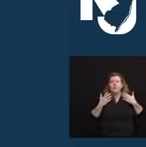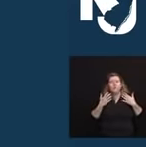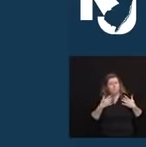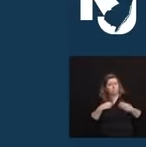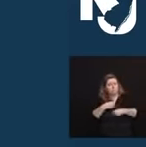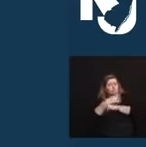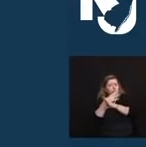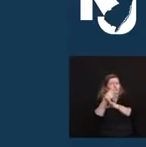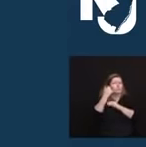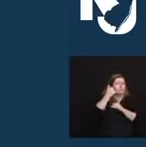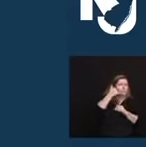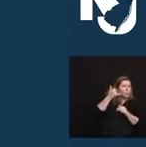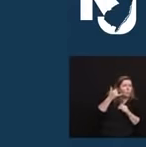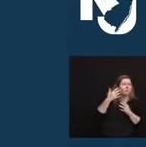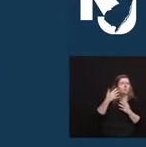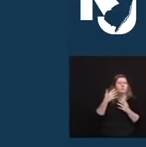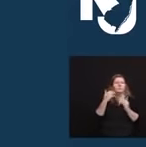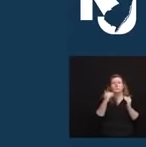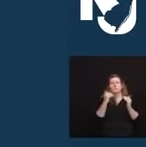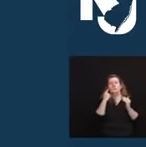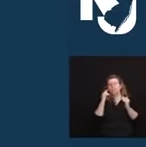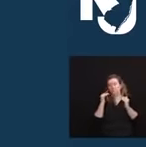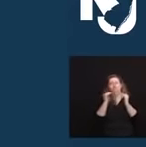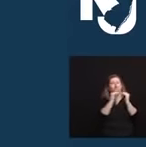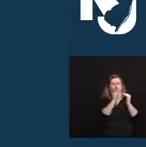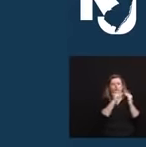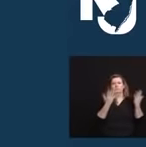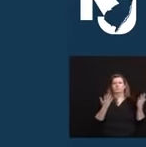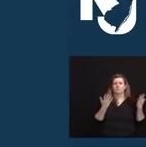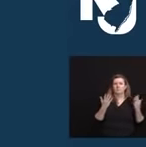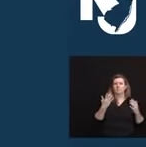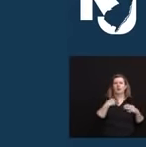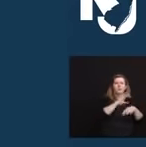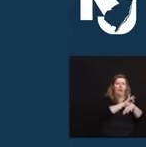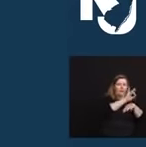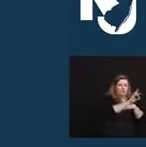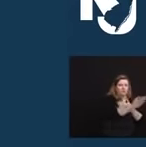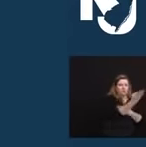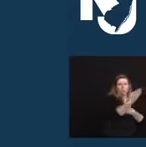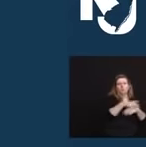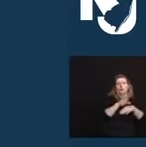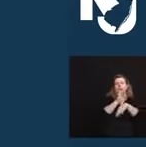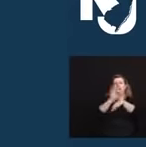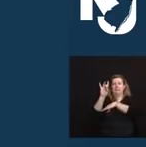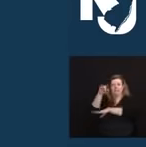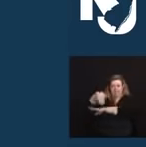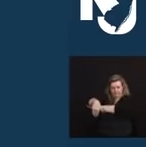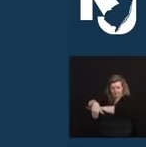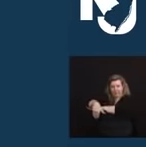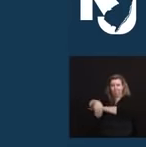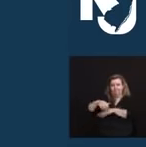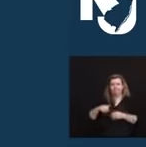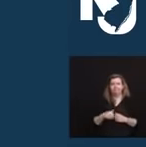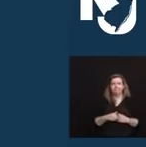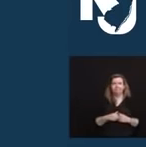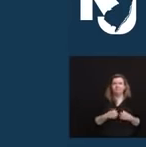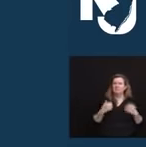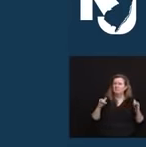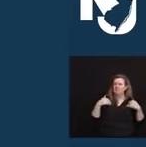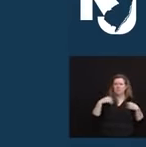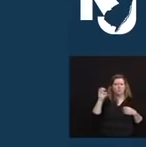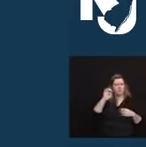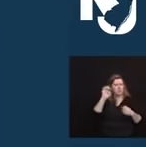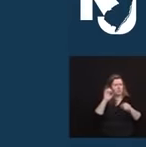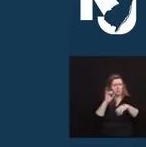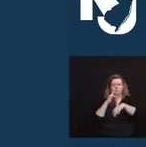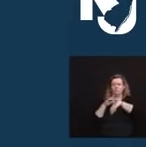peers daily from 8 a.m. to 8 p.m. with, again, emergency support available 24-7 and access to